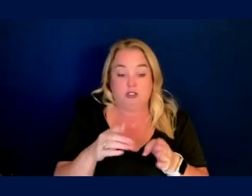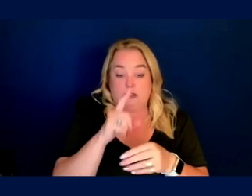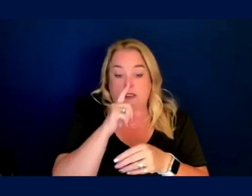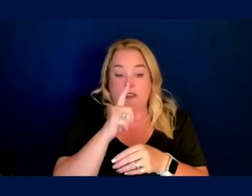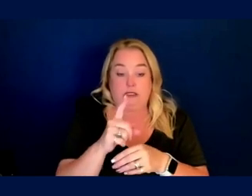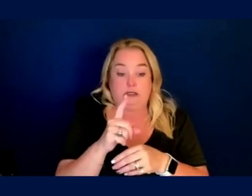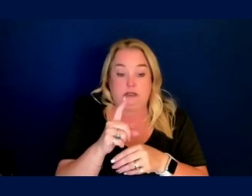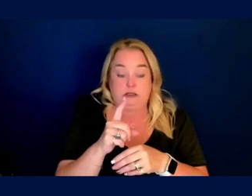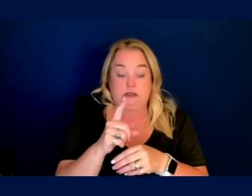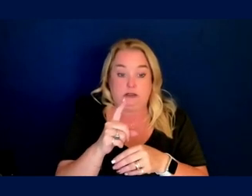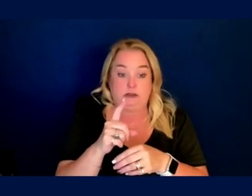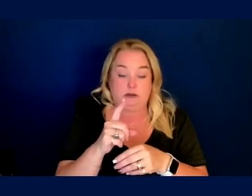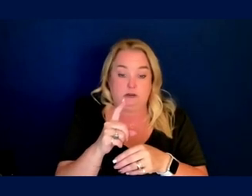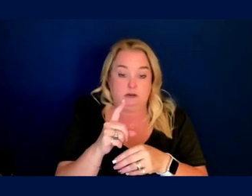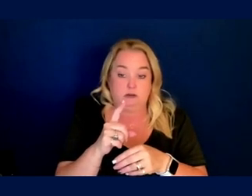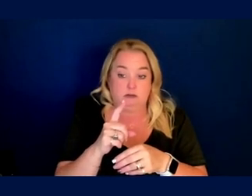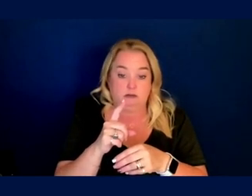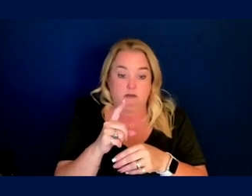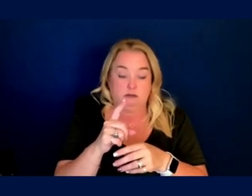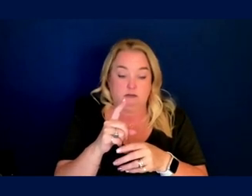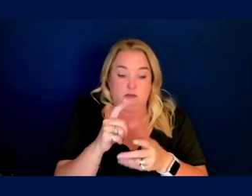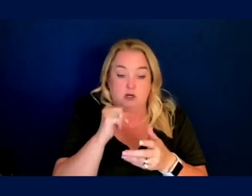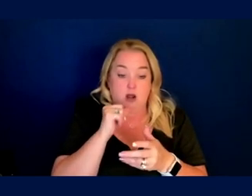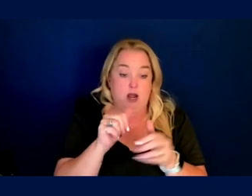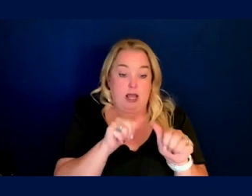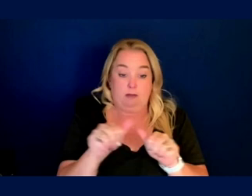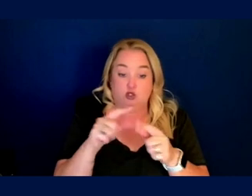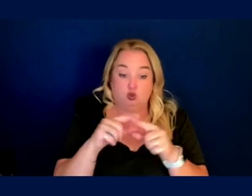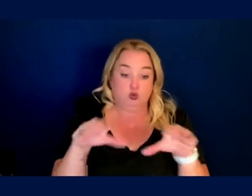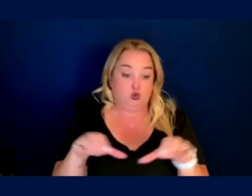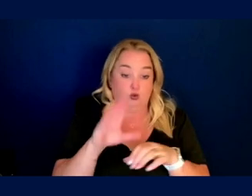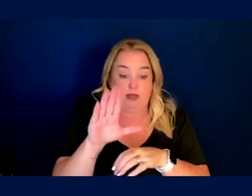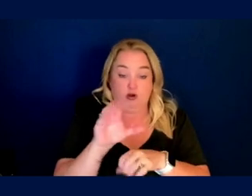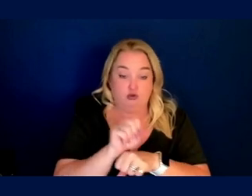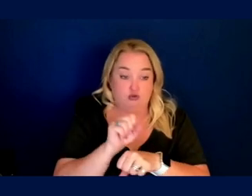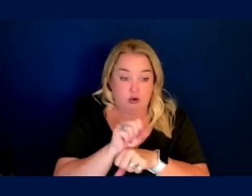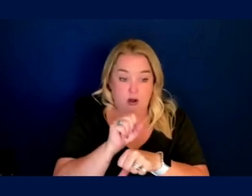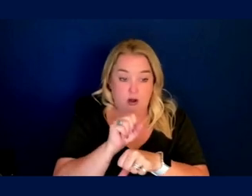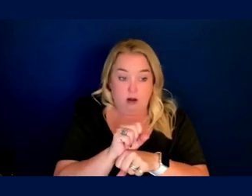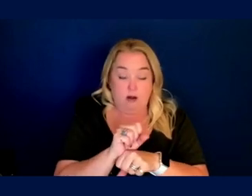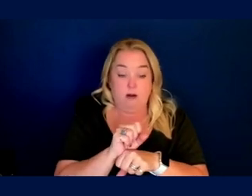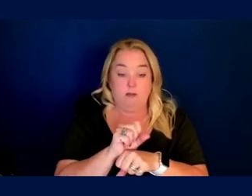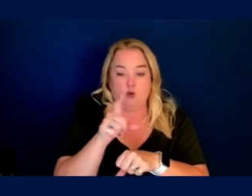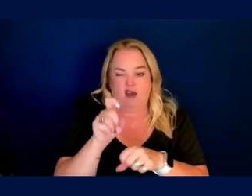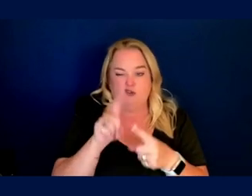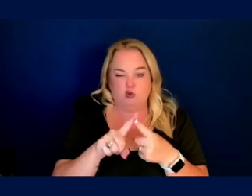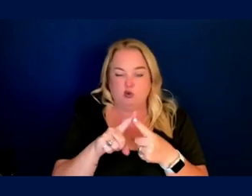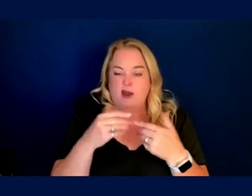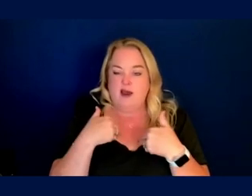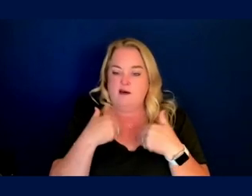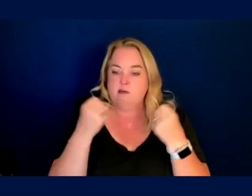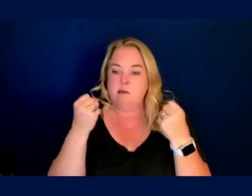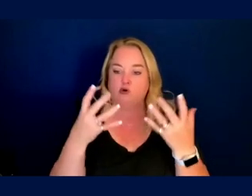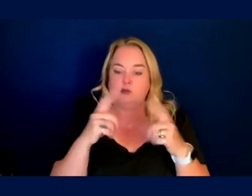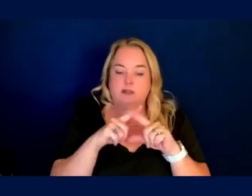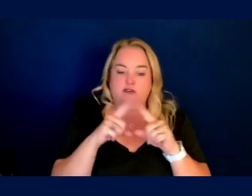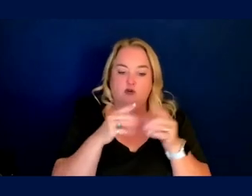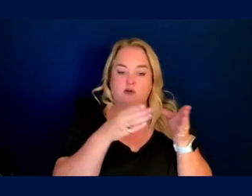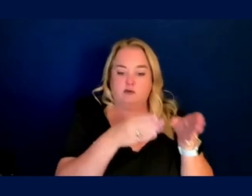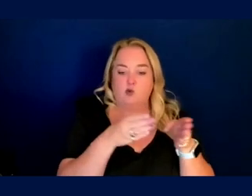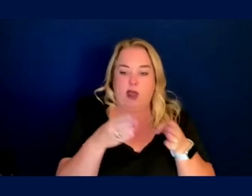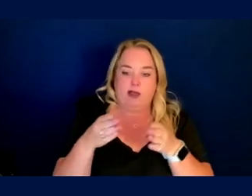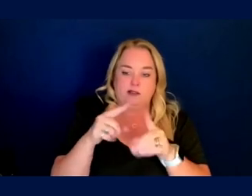or fall out during the re-entry and they're not able to fulfill their assigned role. You have to be cross-trained to cover other roles. So